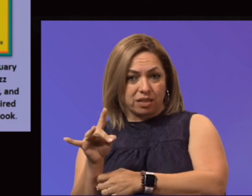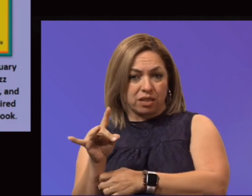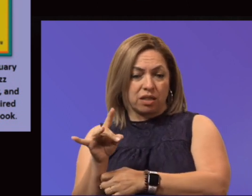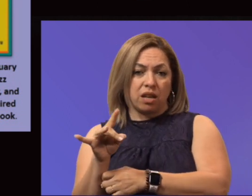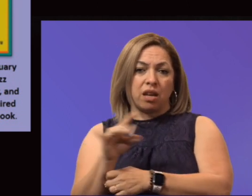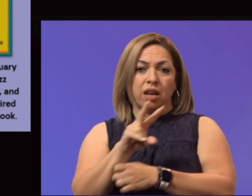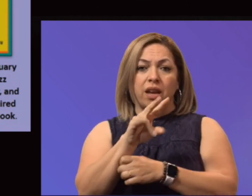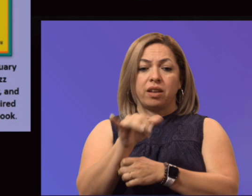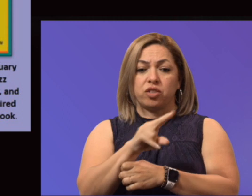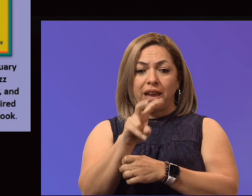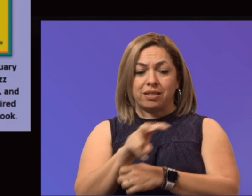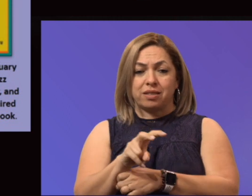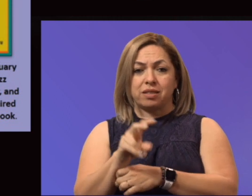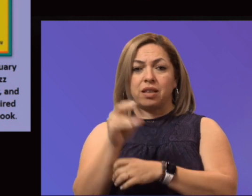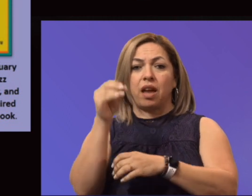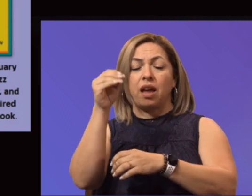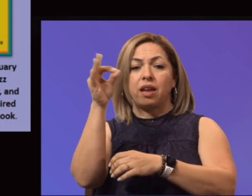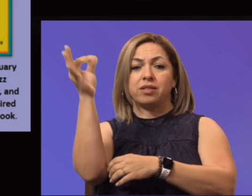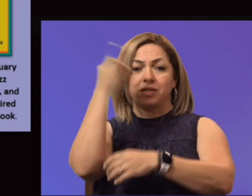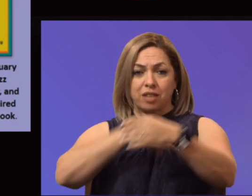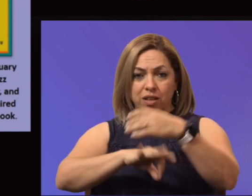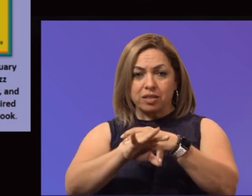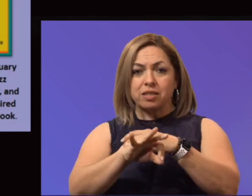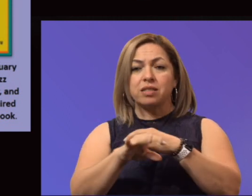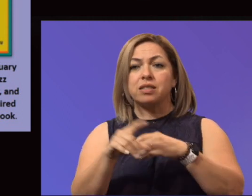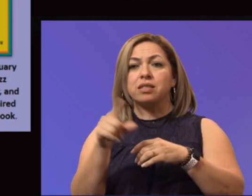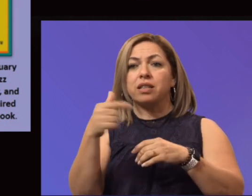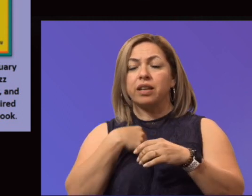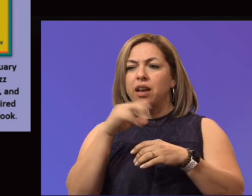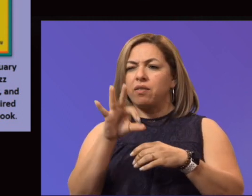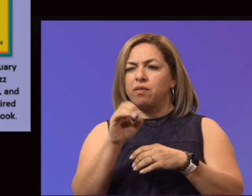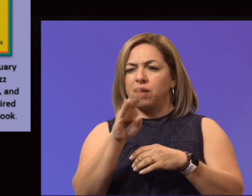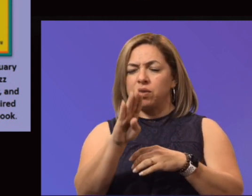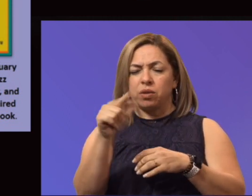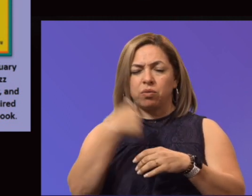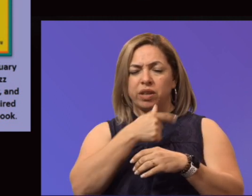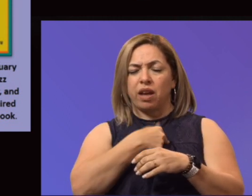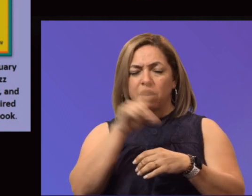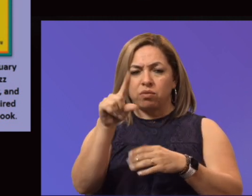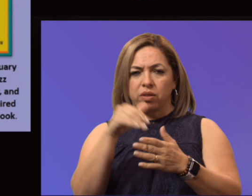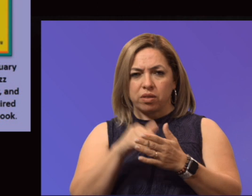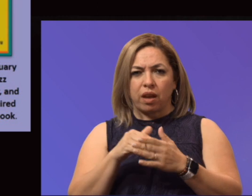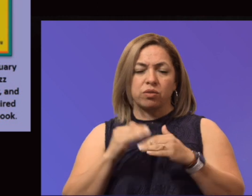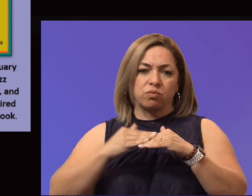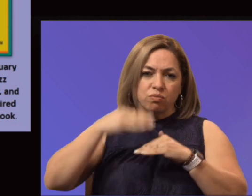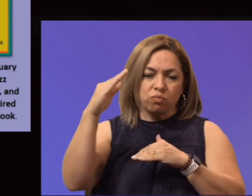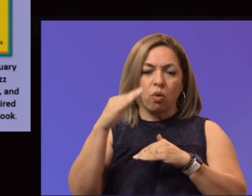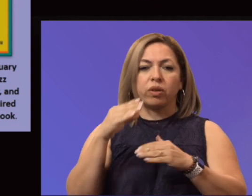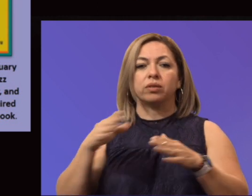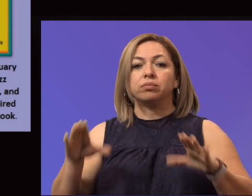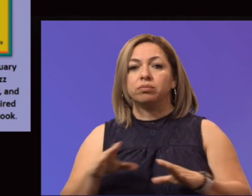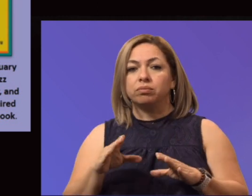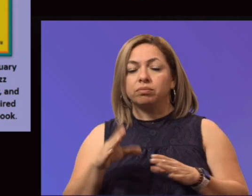at Sunset which was held in February where we had over 1,000 participants. So kudos for ensuring that we continue to